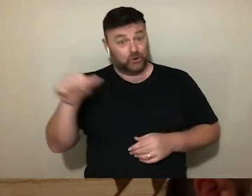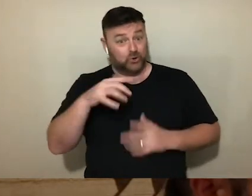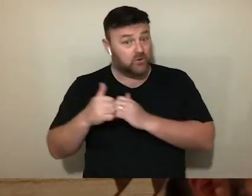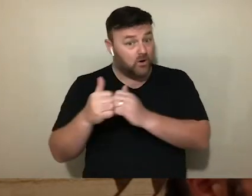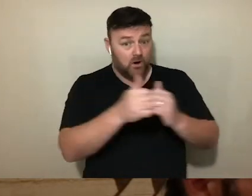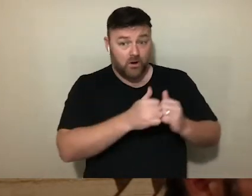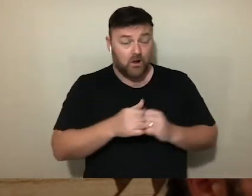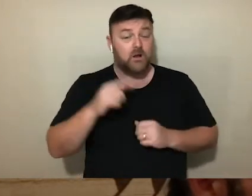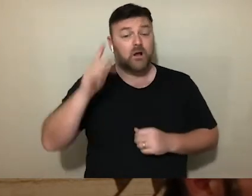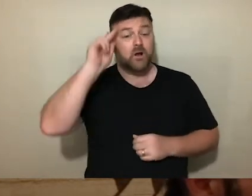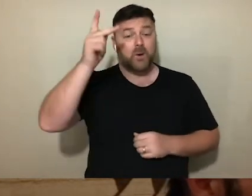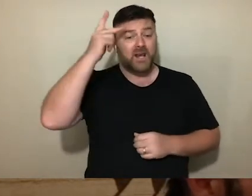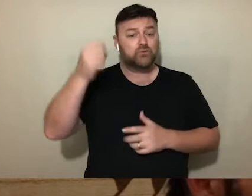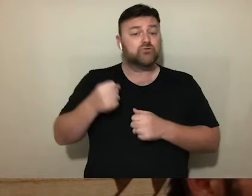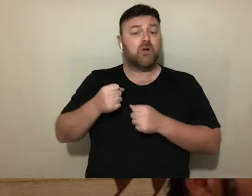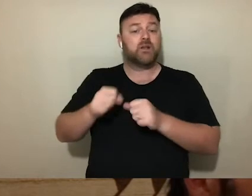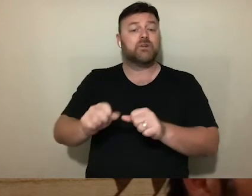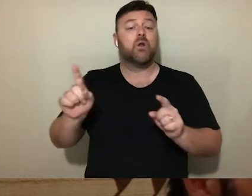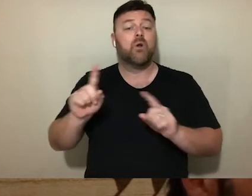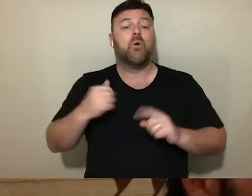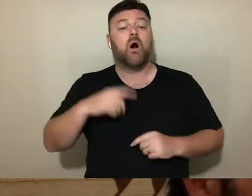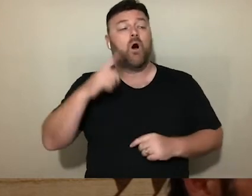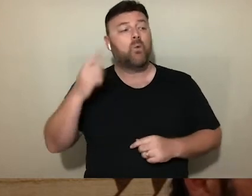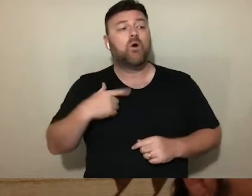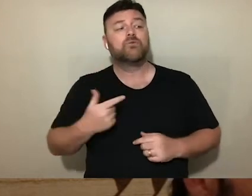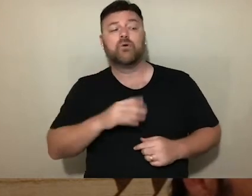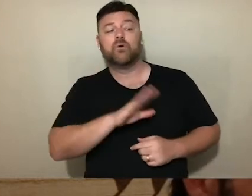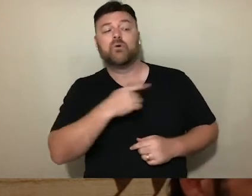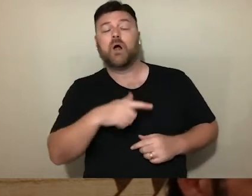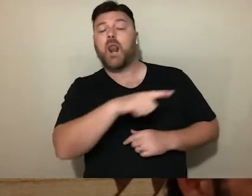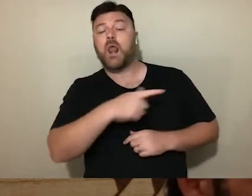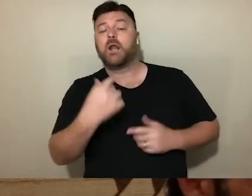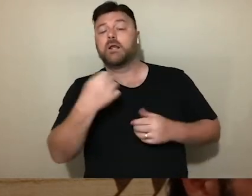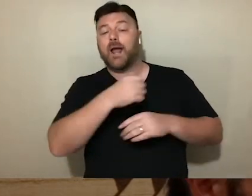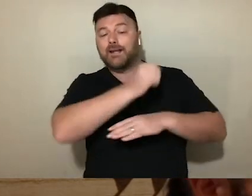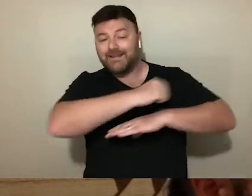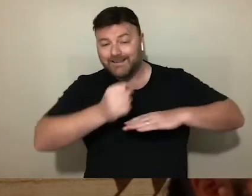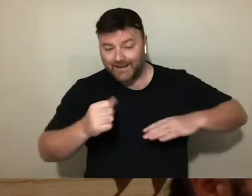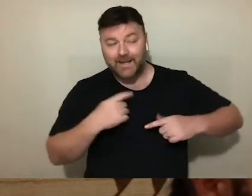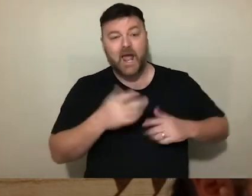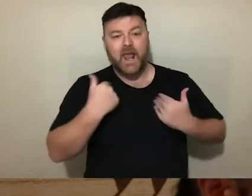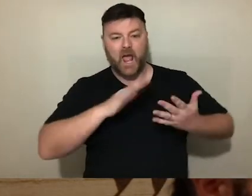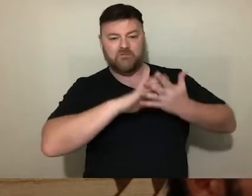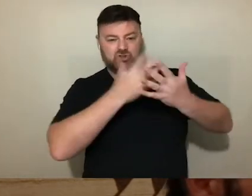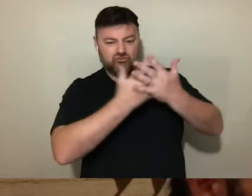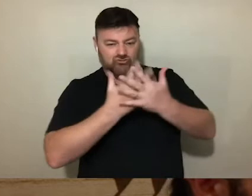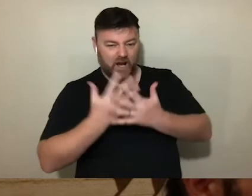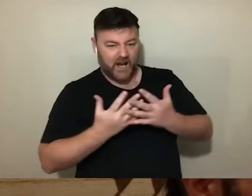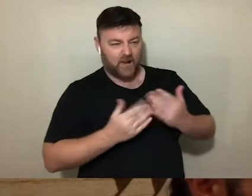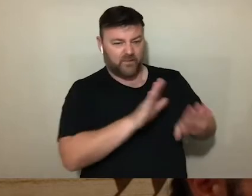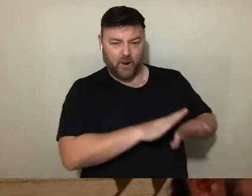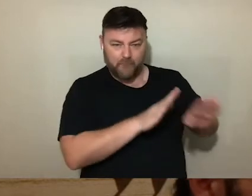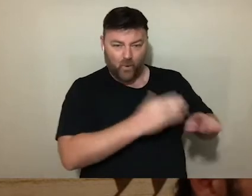above-mentioned political strategy will straighten the sea and land security apparatus, implement fast-track screenings to deport migrants even before they